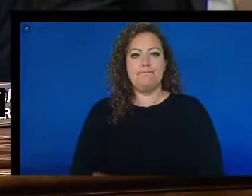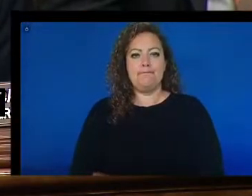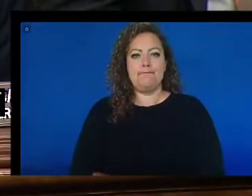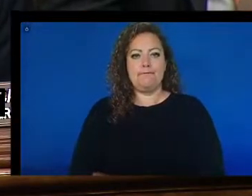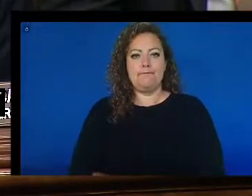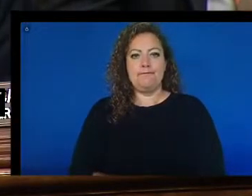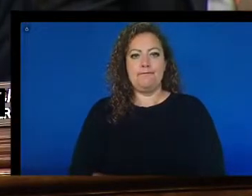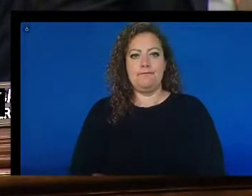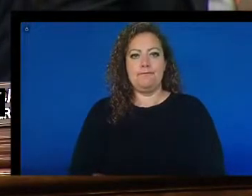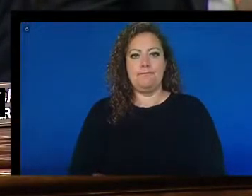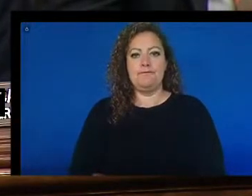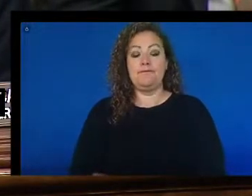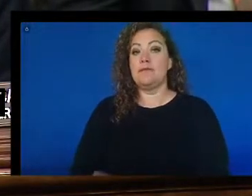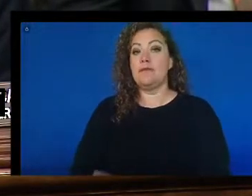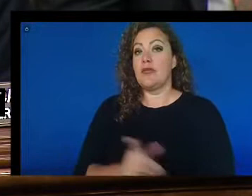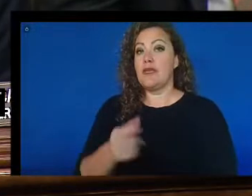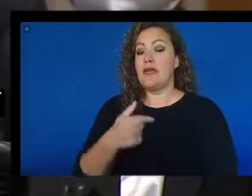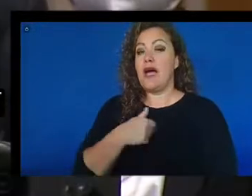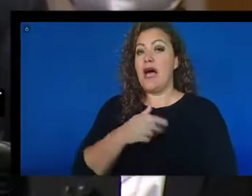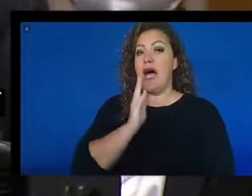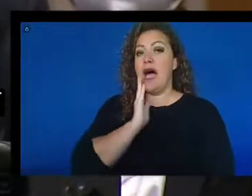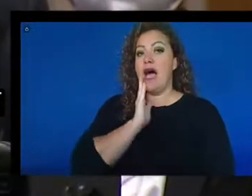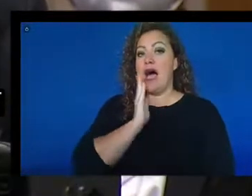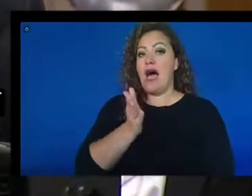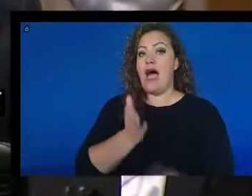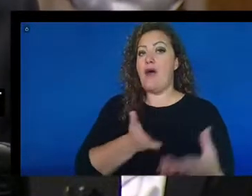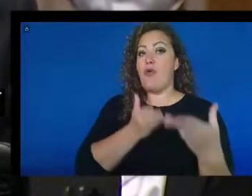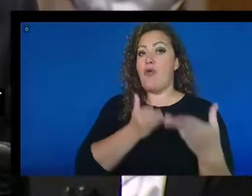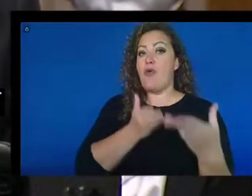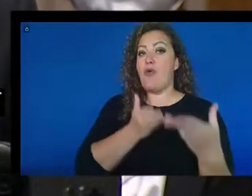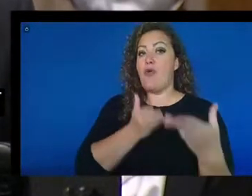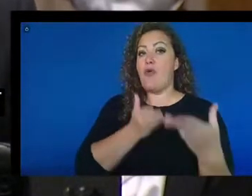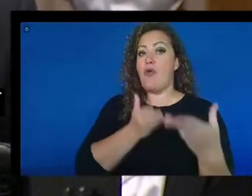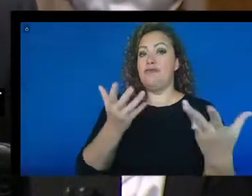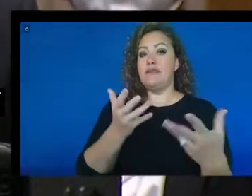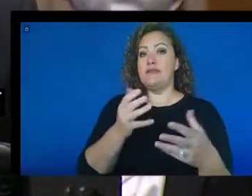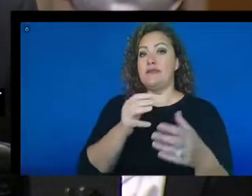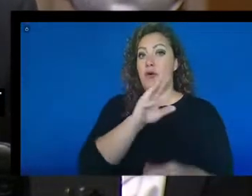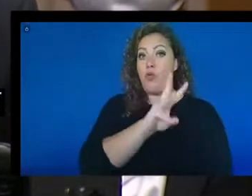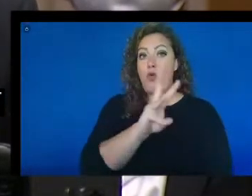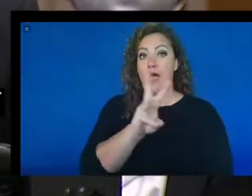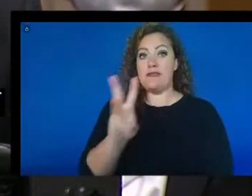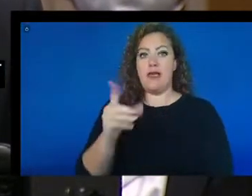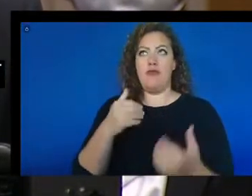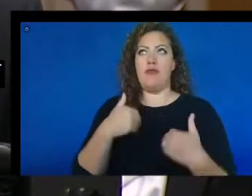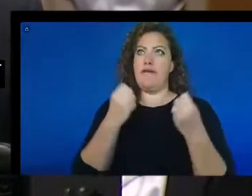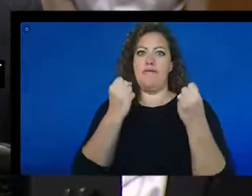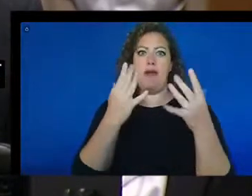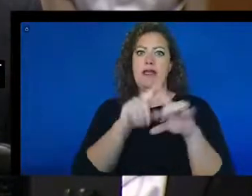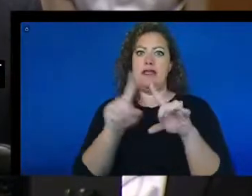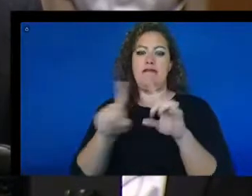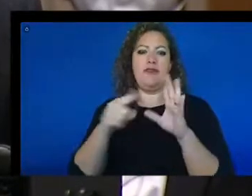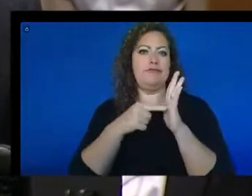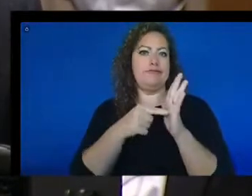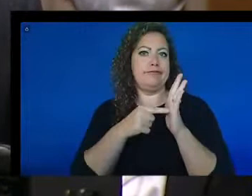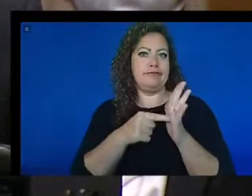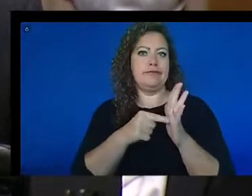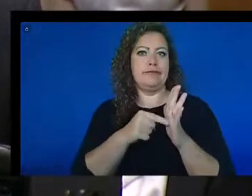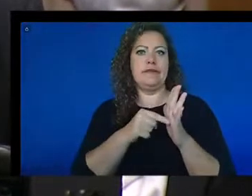And I would have to offer that with respect to websites, excuse me, we have a host of different examples of individuals that have tried to access